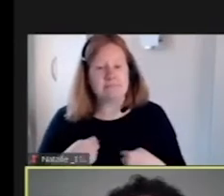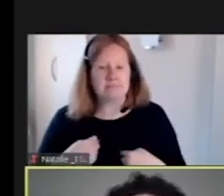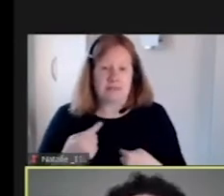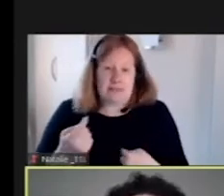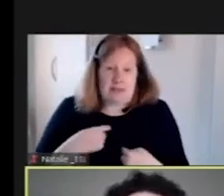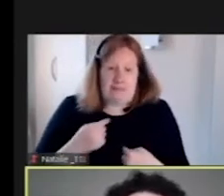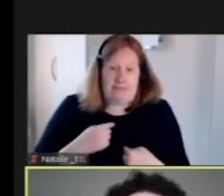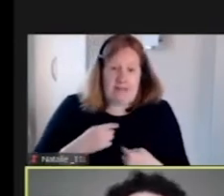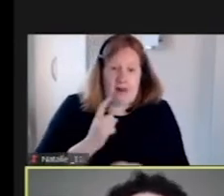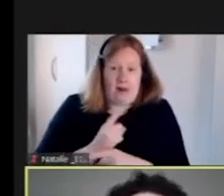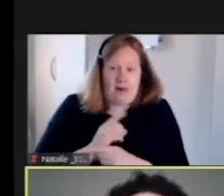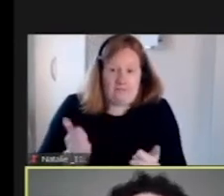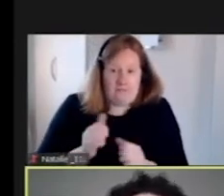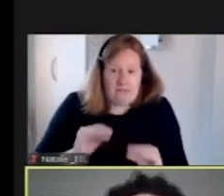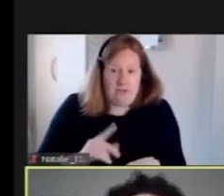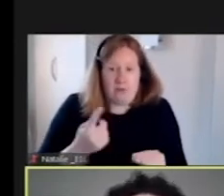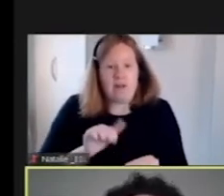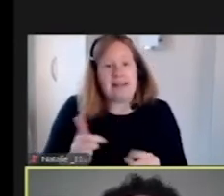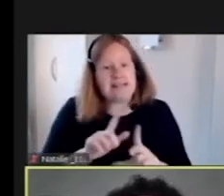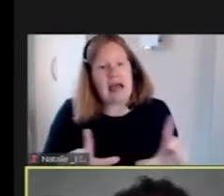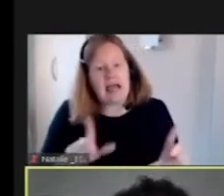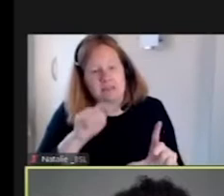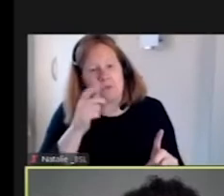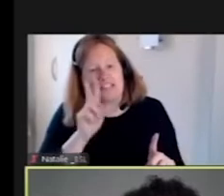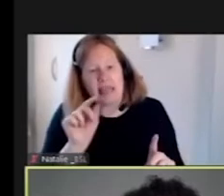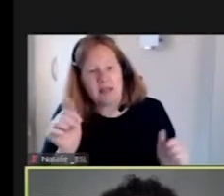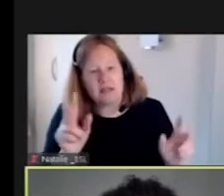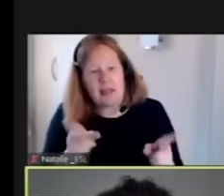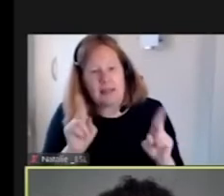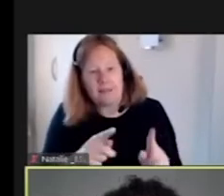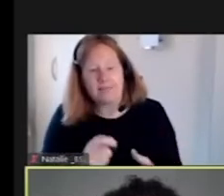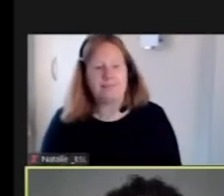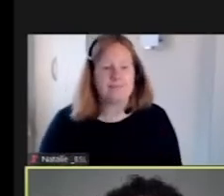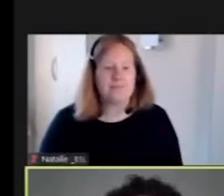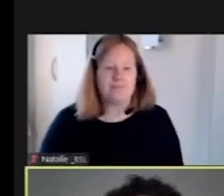me done now. But if we go to the next slide, you'll see a little clip of It Takes Time.